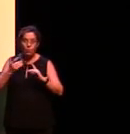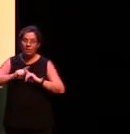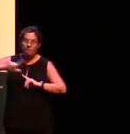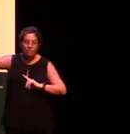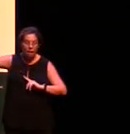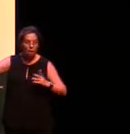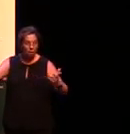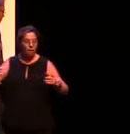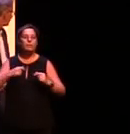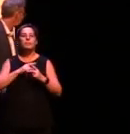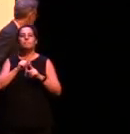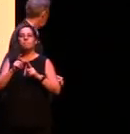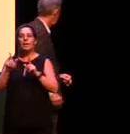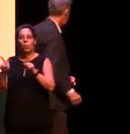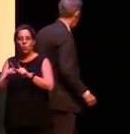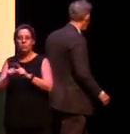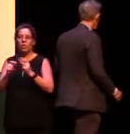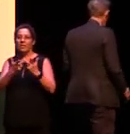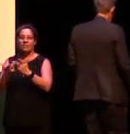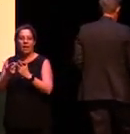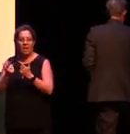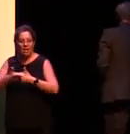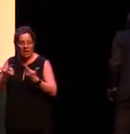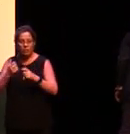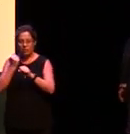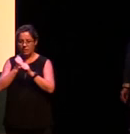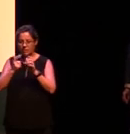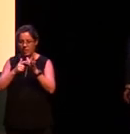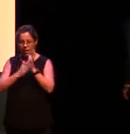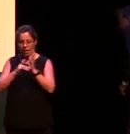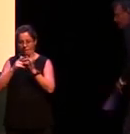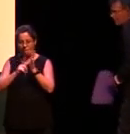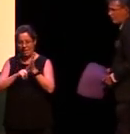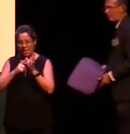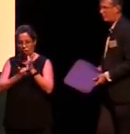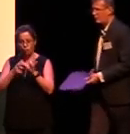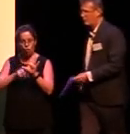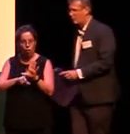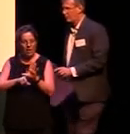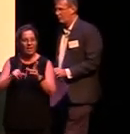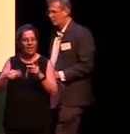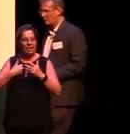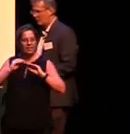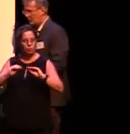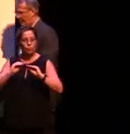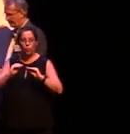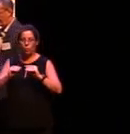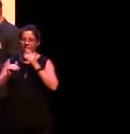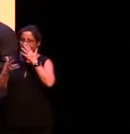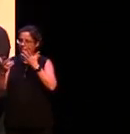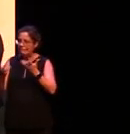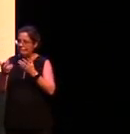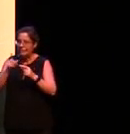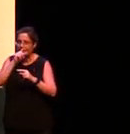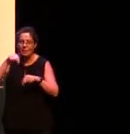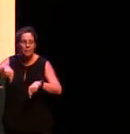there's a number of other languages um Gamilaroi is also taught through I've got colleagues in the